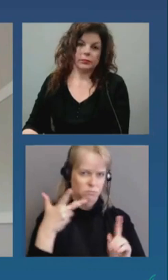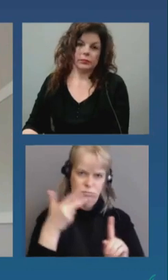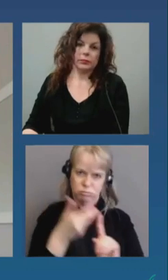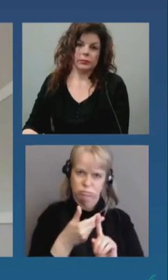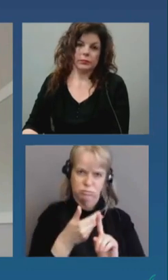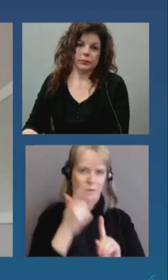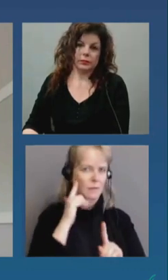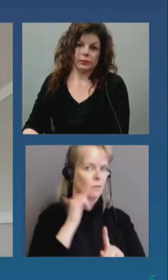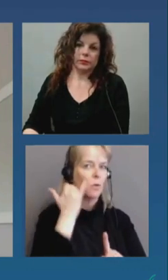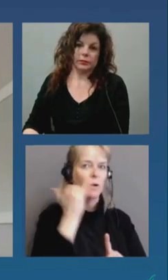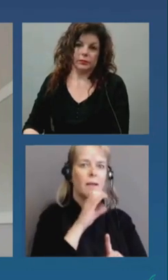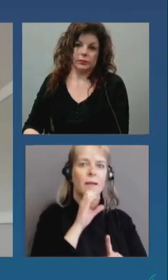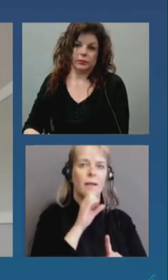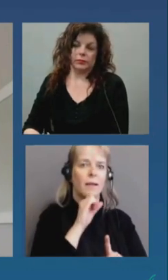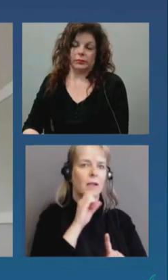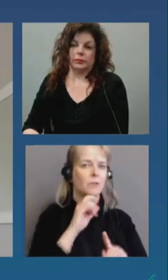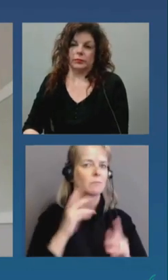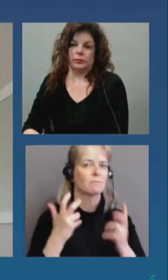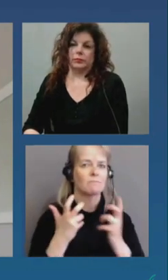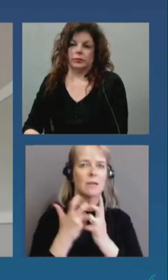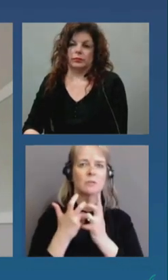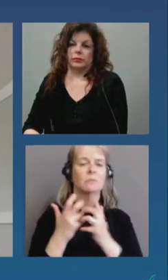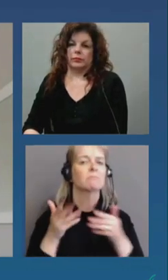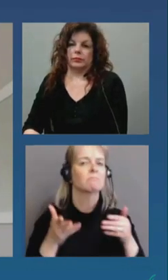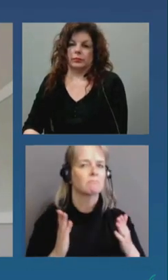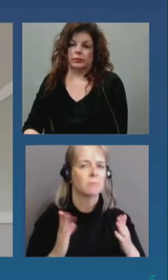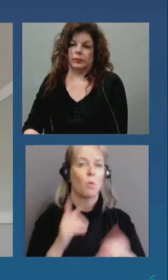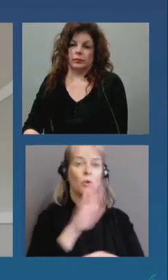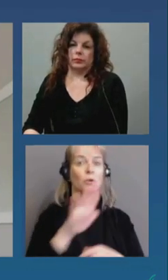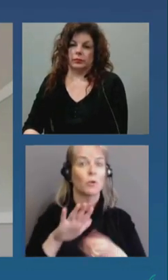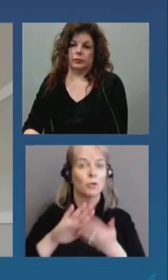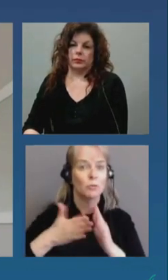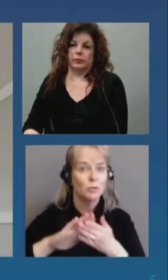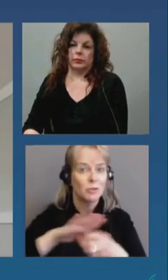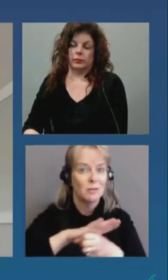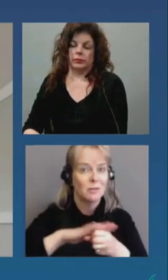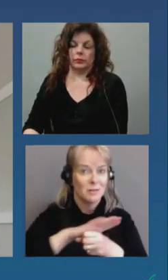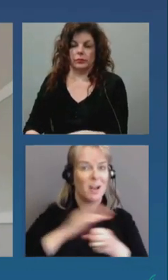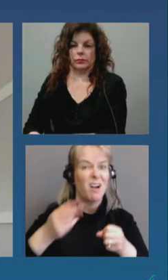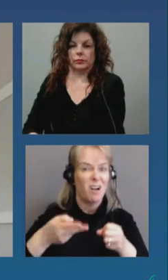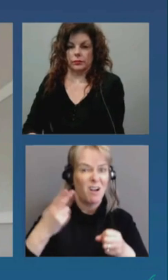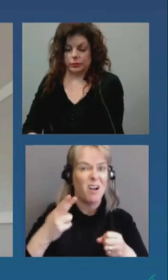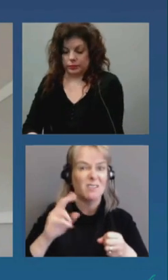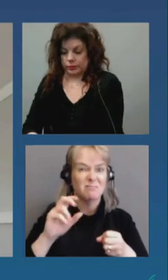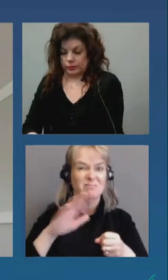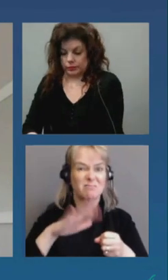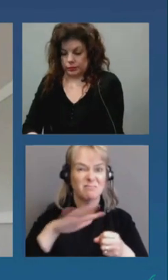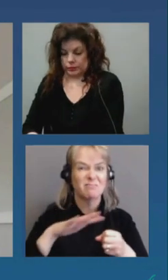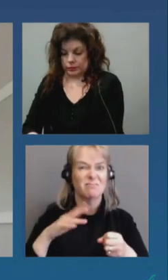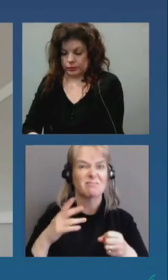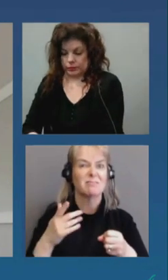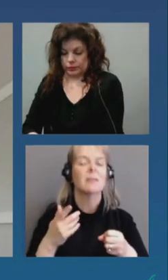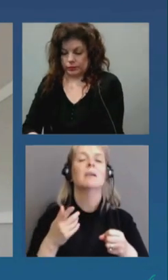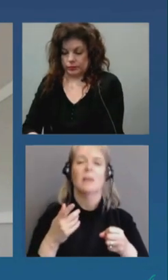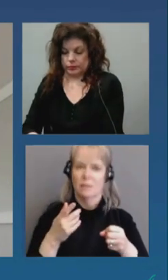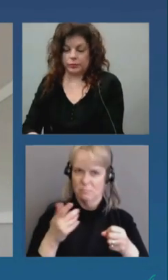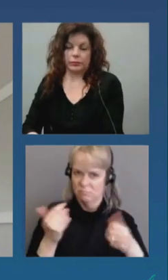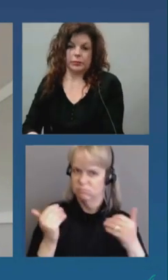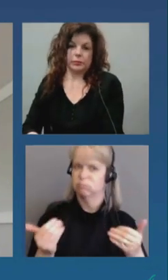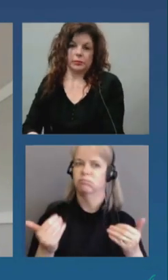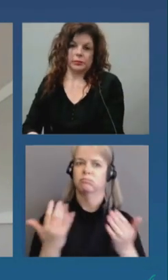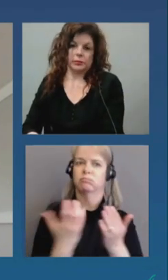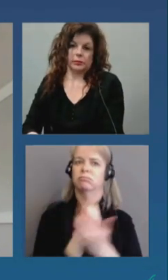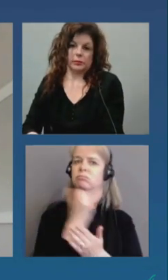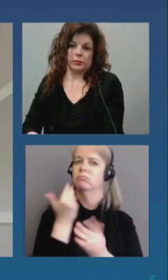neighborhood uh or or their their type of work that kind of thing so um so i think the i'm happy to receive